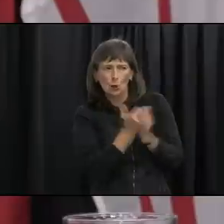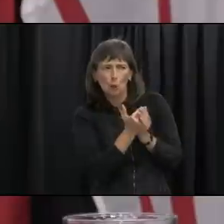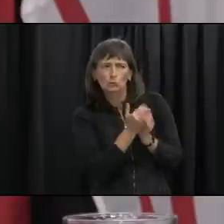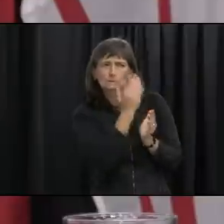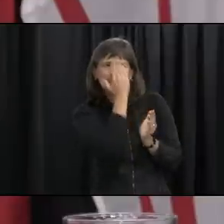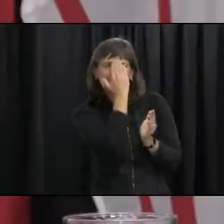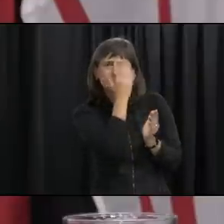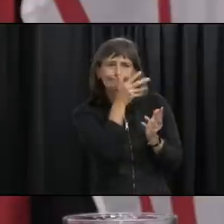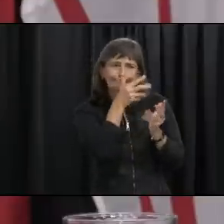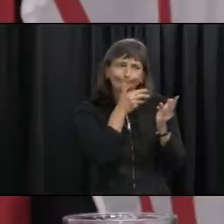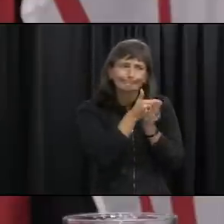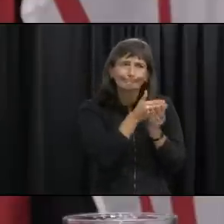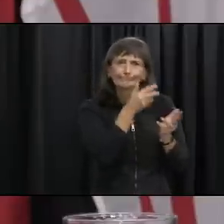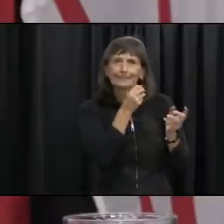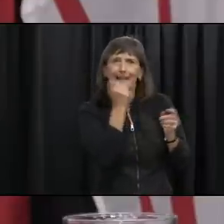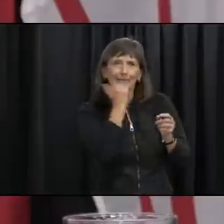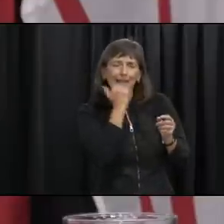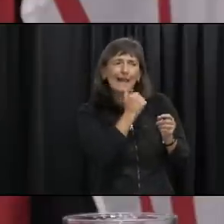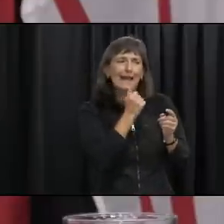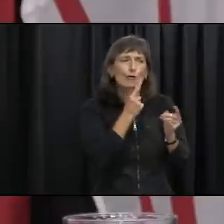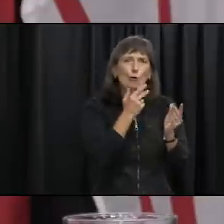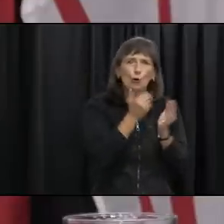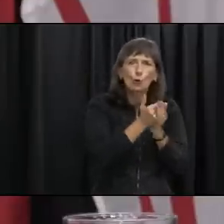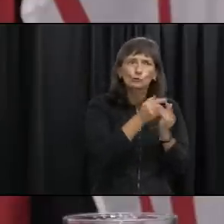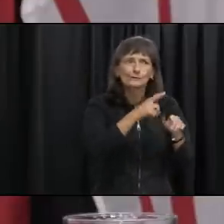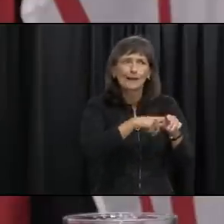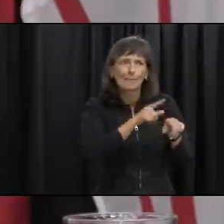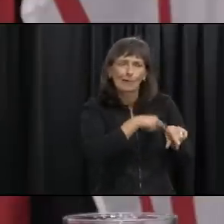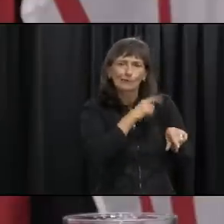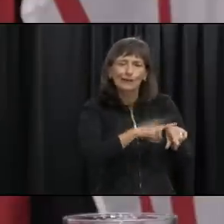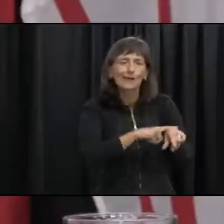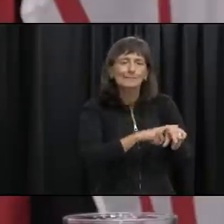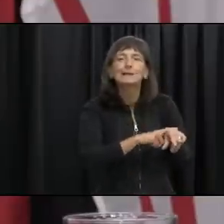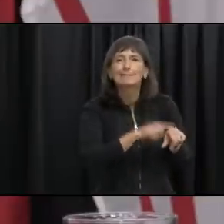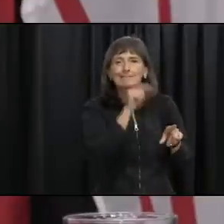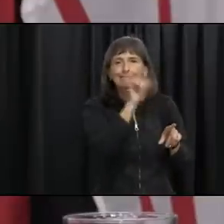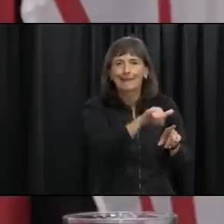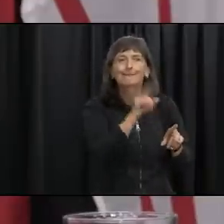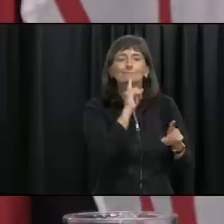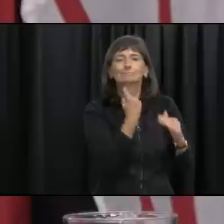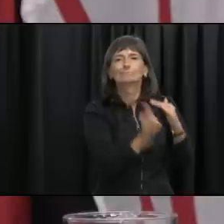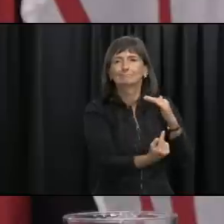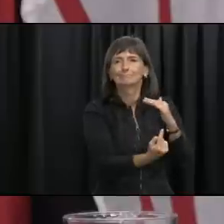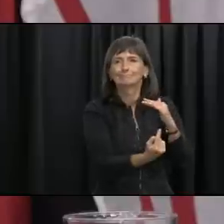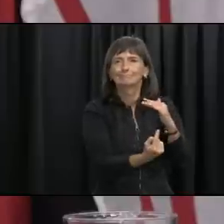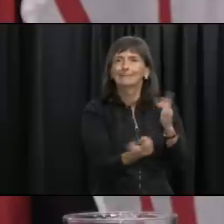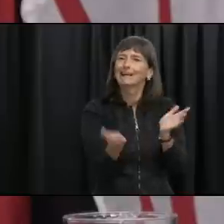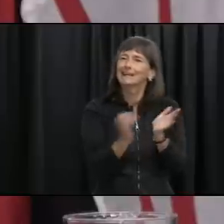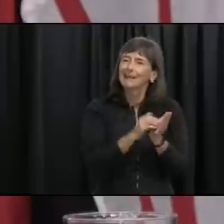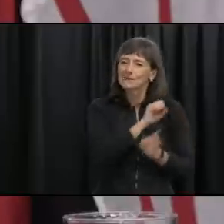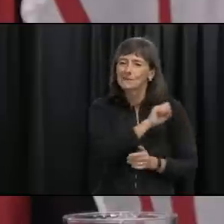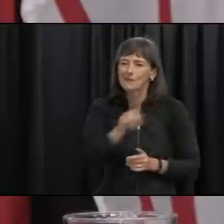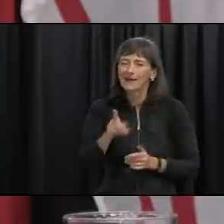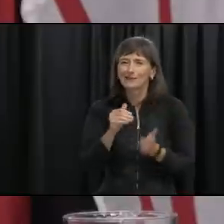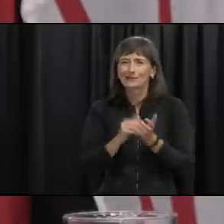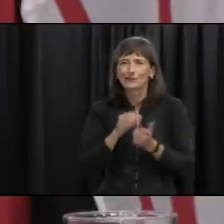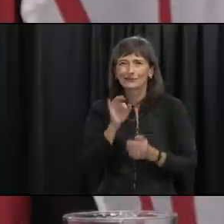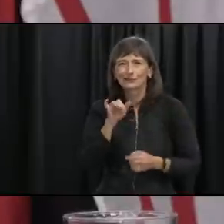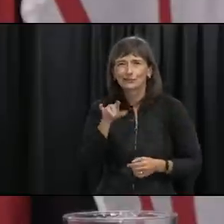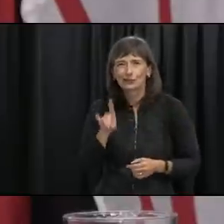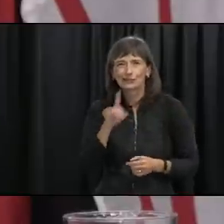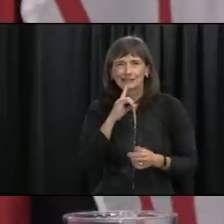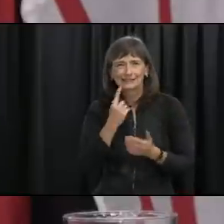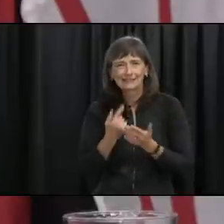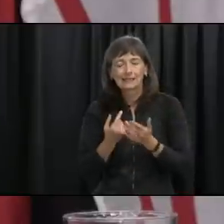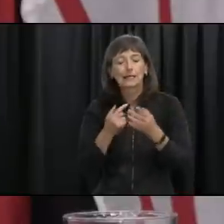close exposure it goes back to dr fitzgerald's mantra about people space time and place and again that